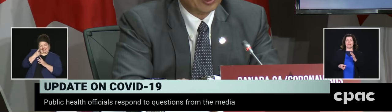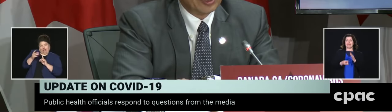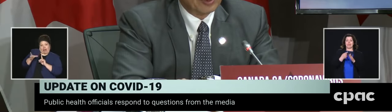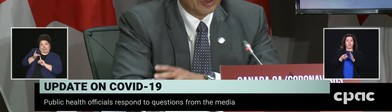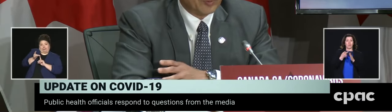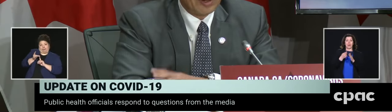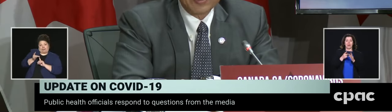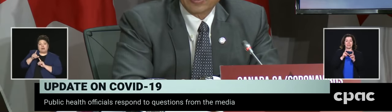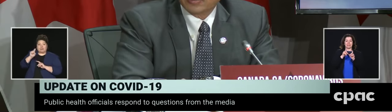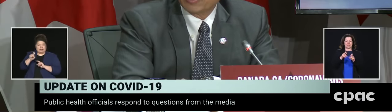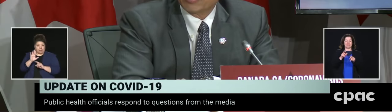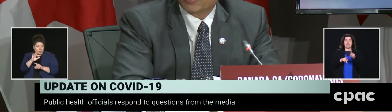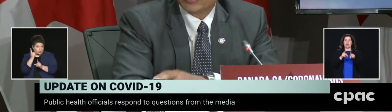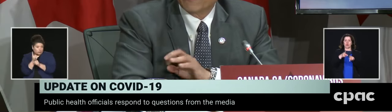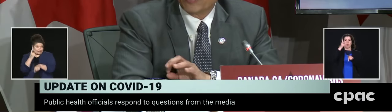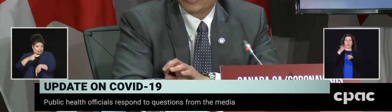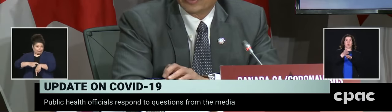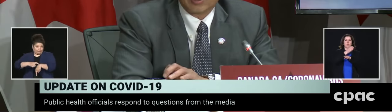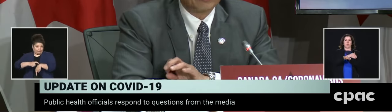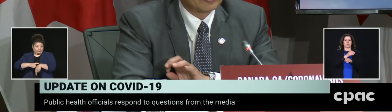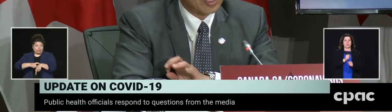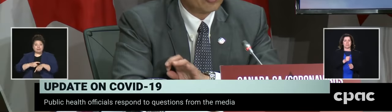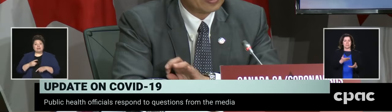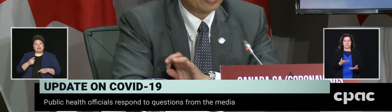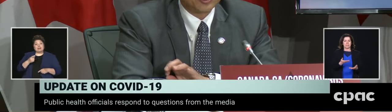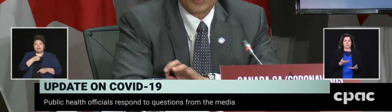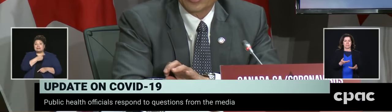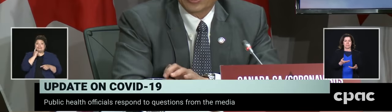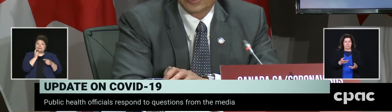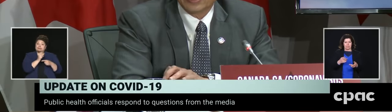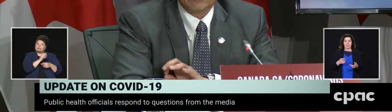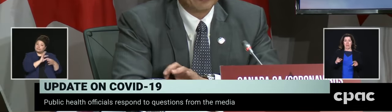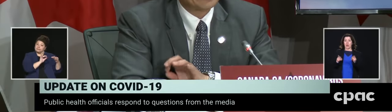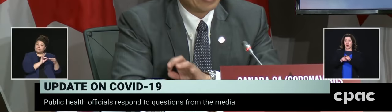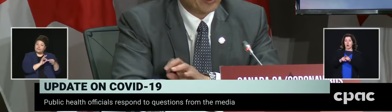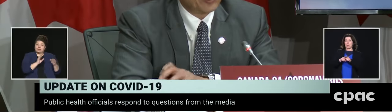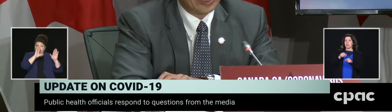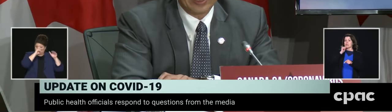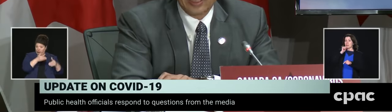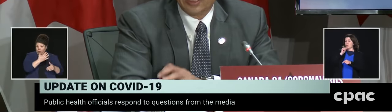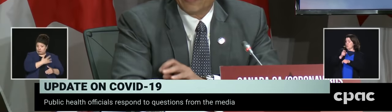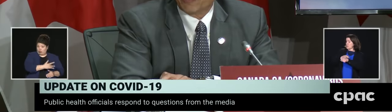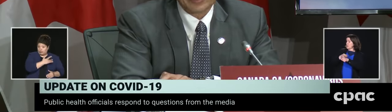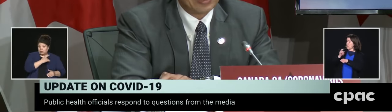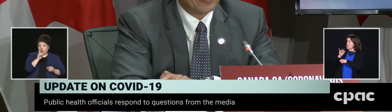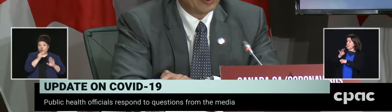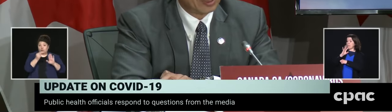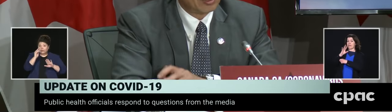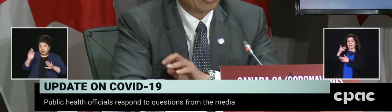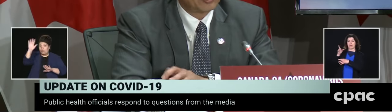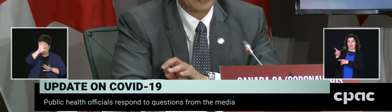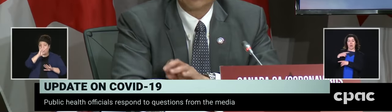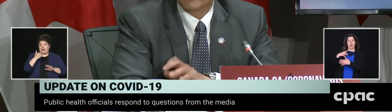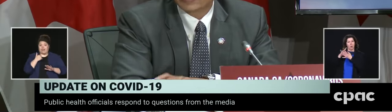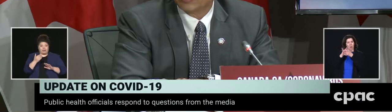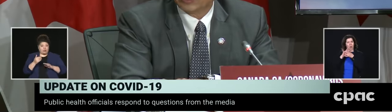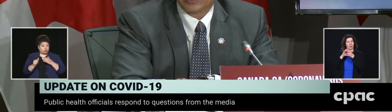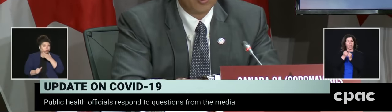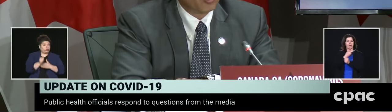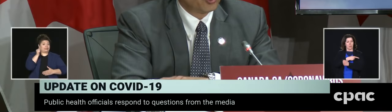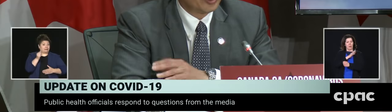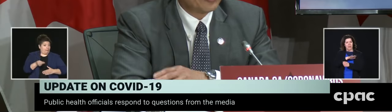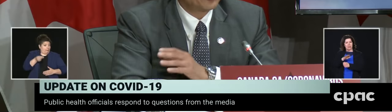we're certainly, with the provinces and territories, focusing on those high-risk situations. If there's an outbreak in, for example, a long-term care